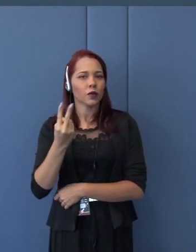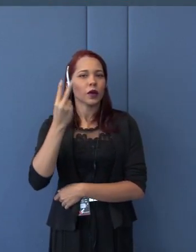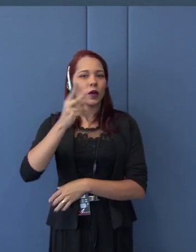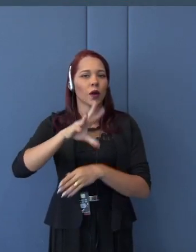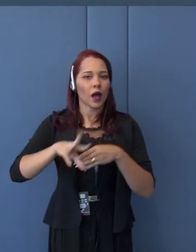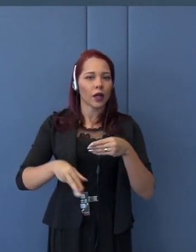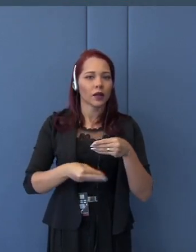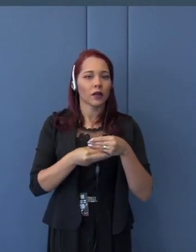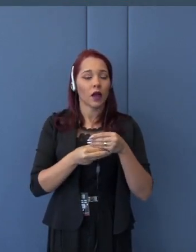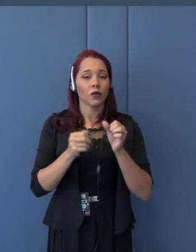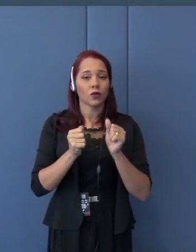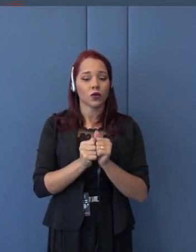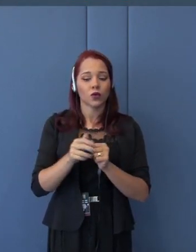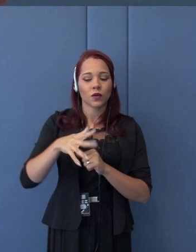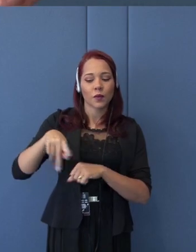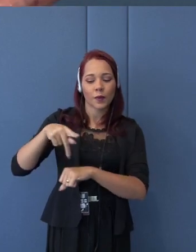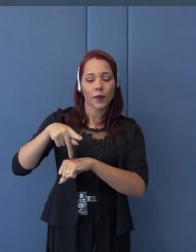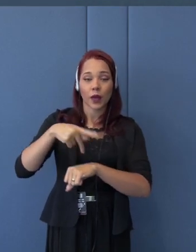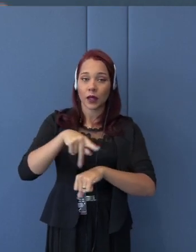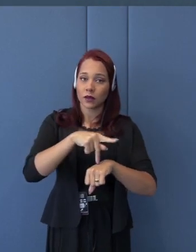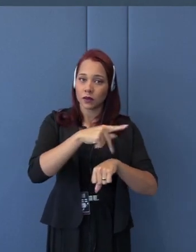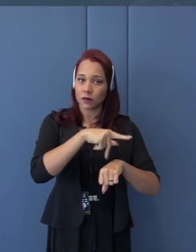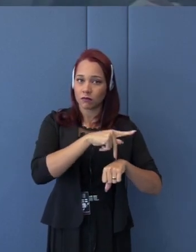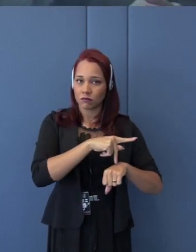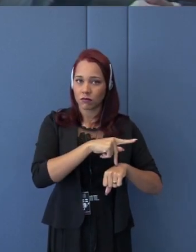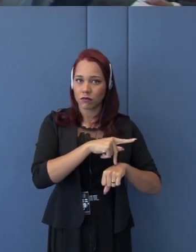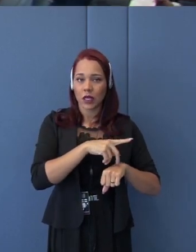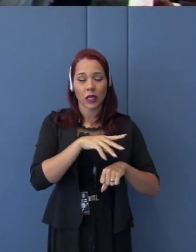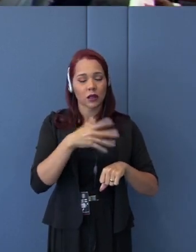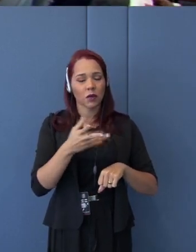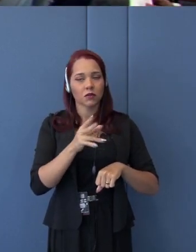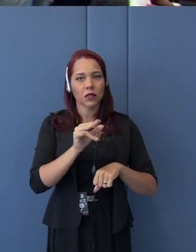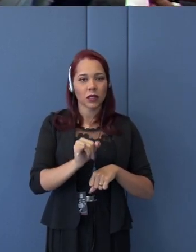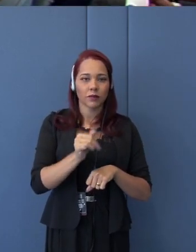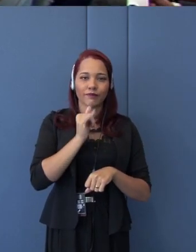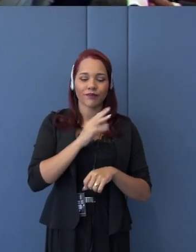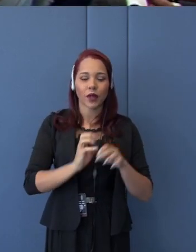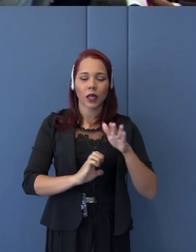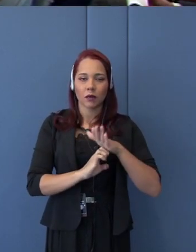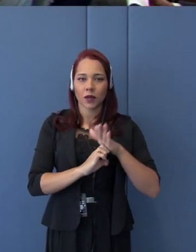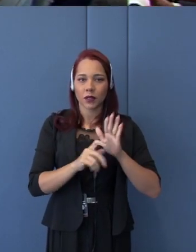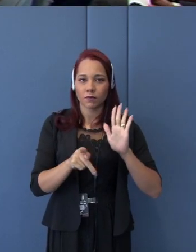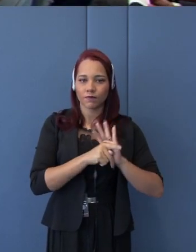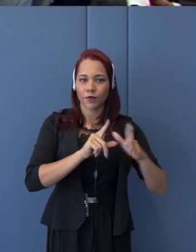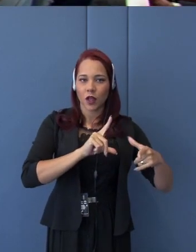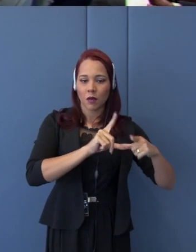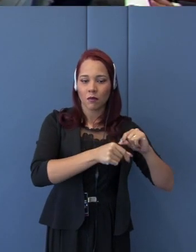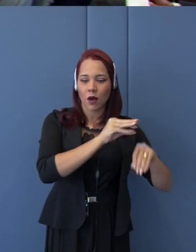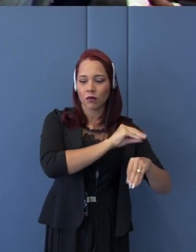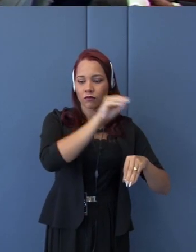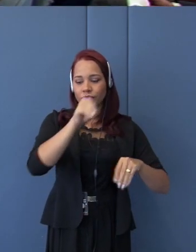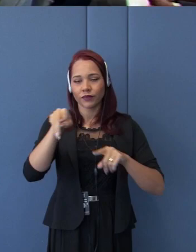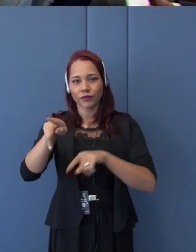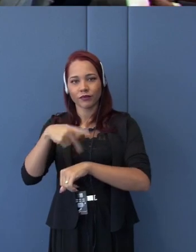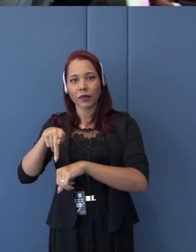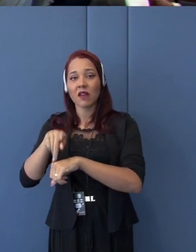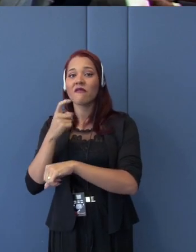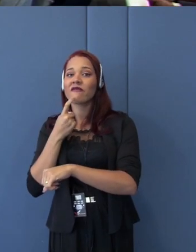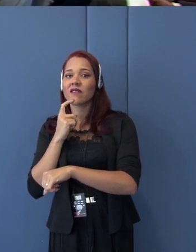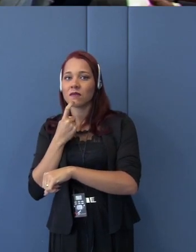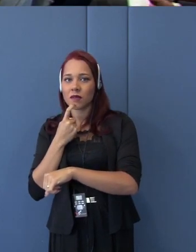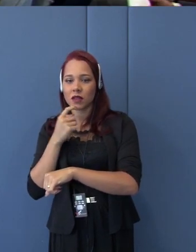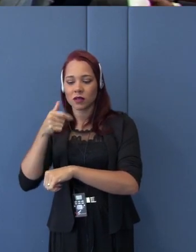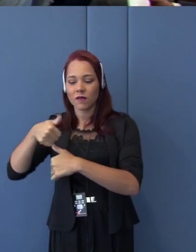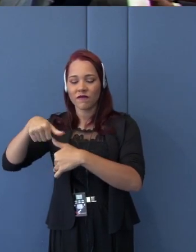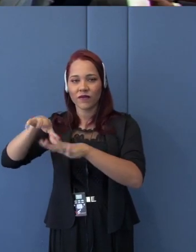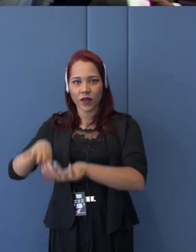ASEAN. So, if, say, a Japanese company established in Philippines, if they add 40%